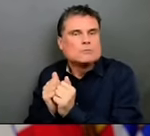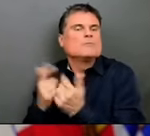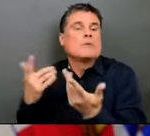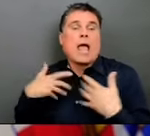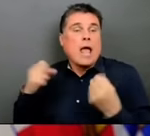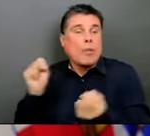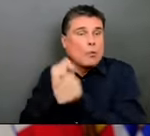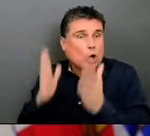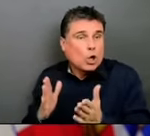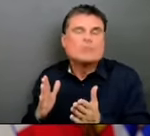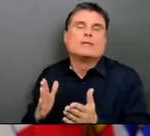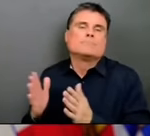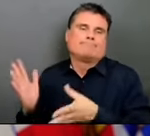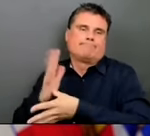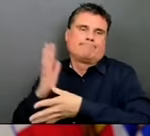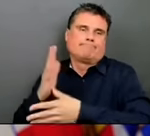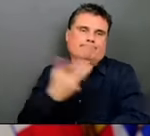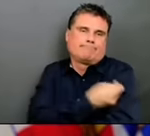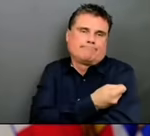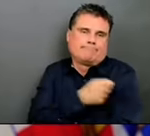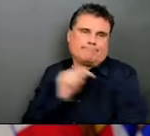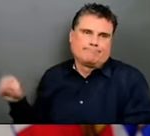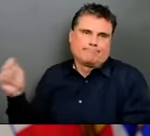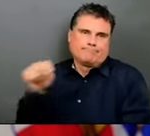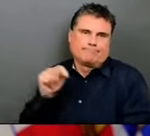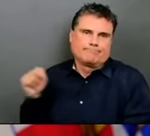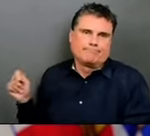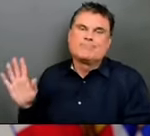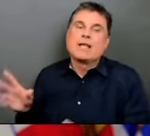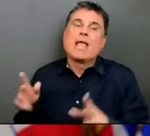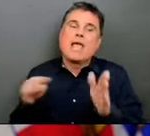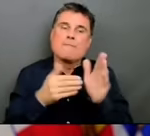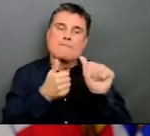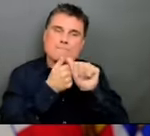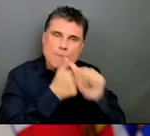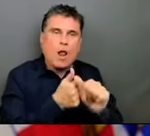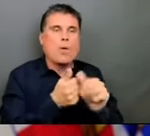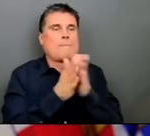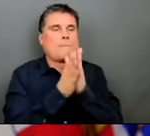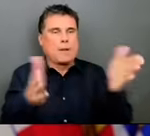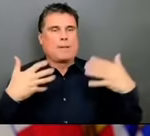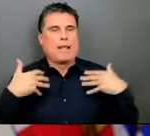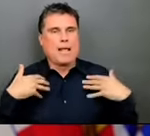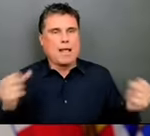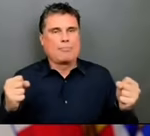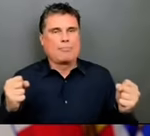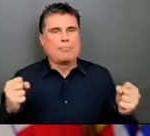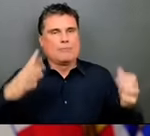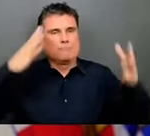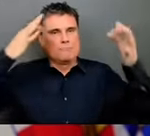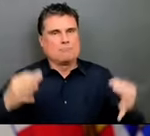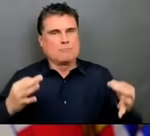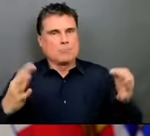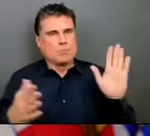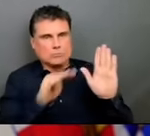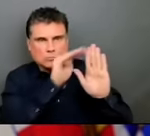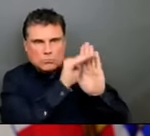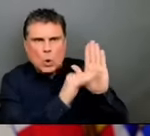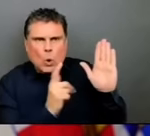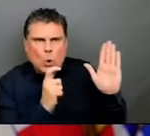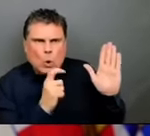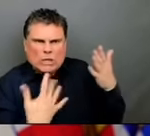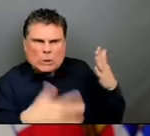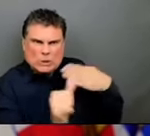all directed by public health where we recognize the risk, where we have seen risk in specific communities, industries and